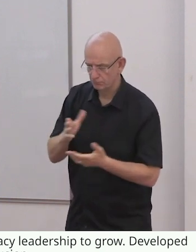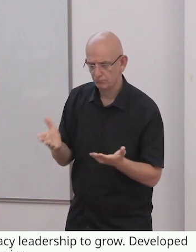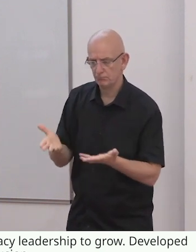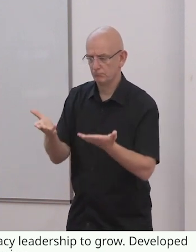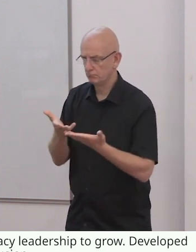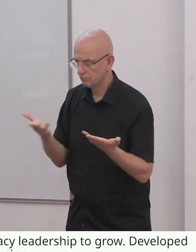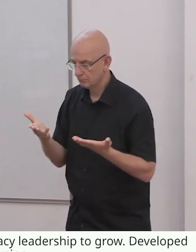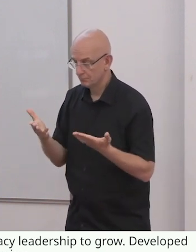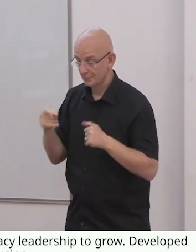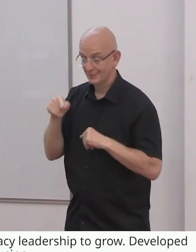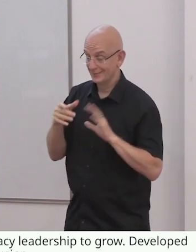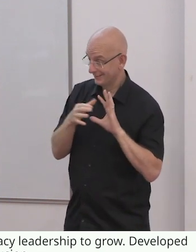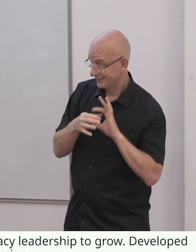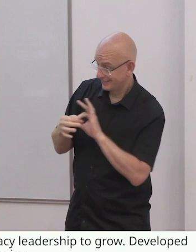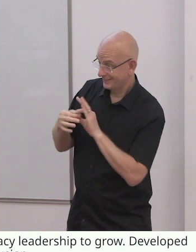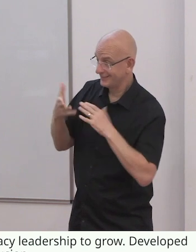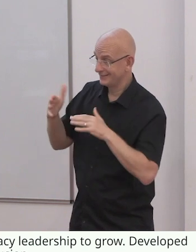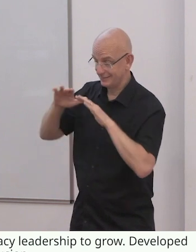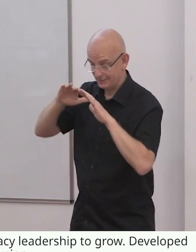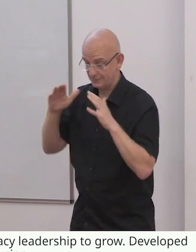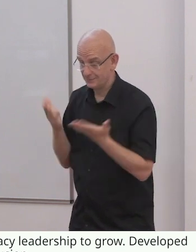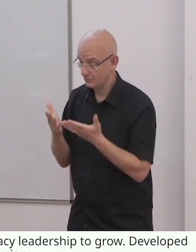members self